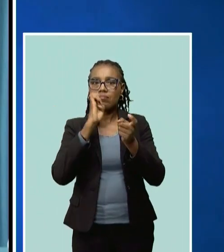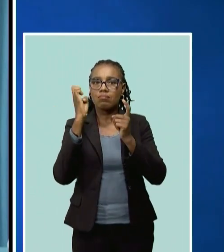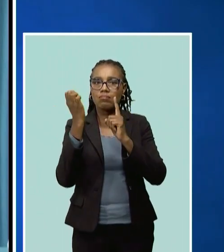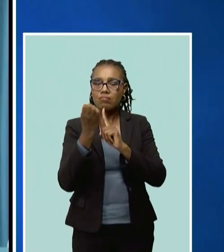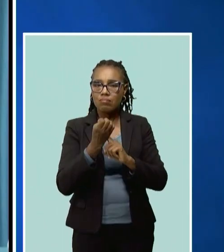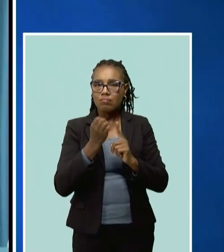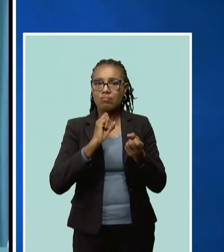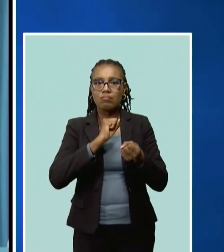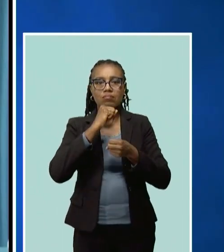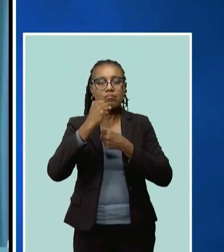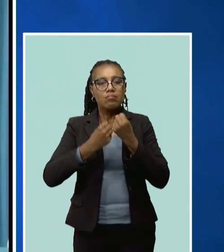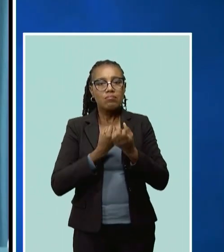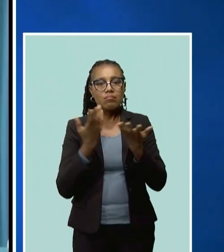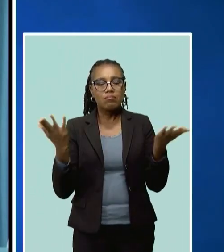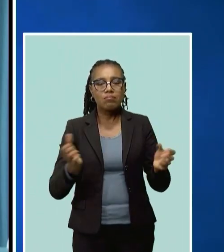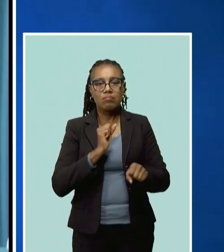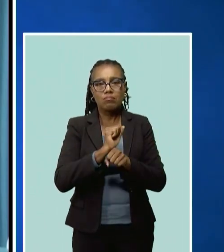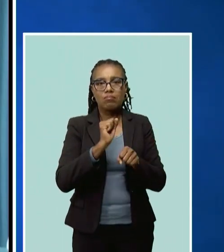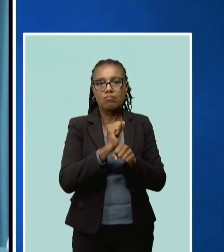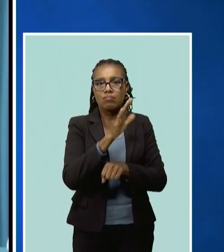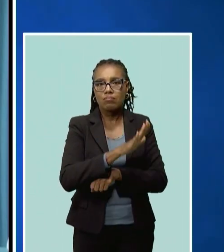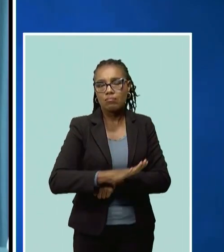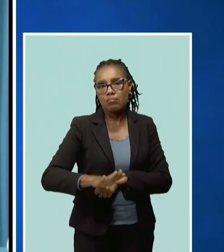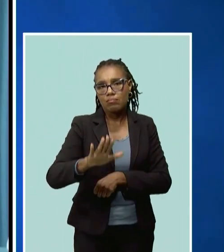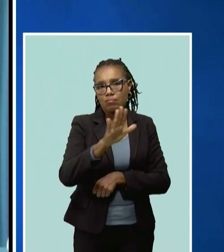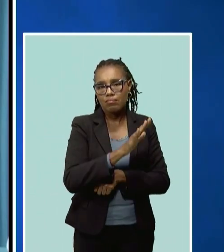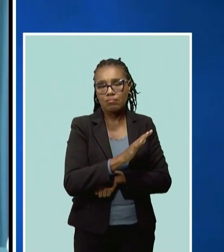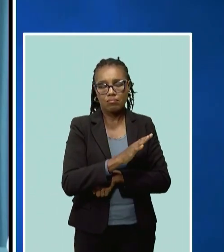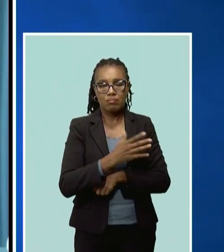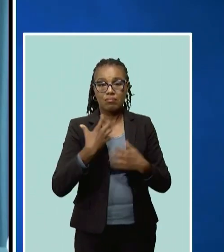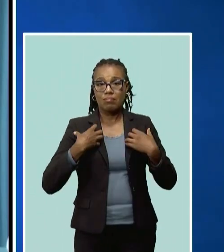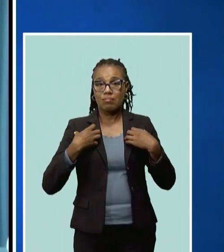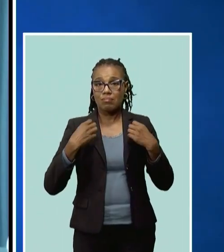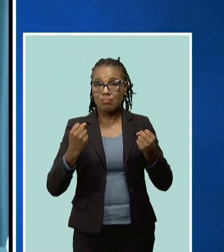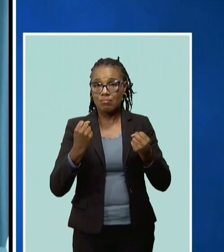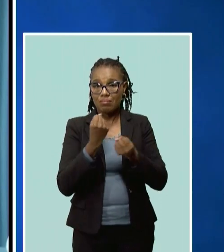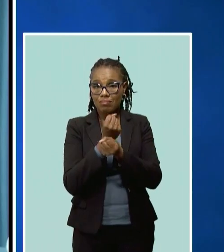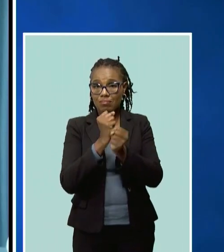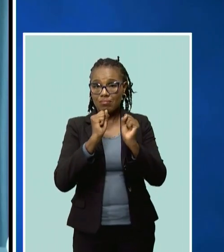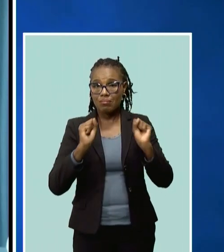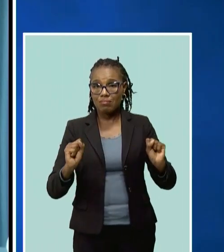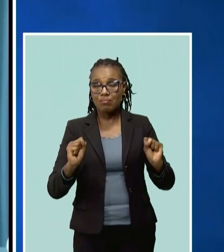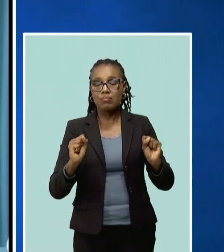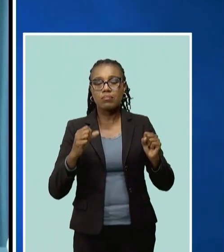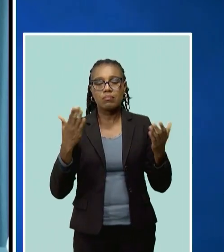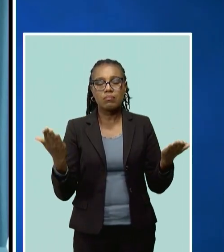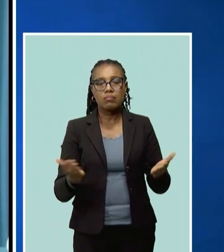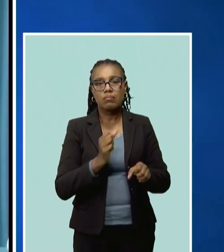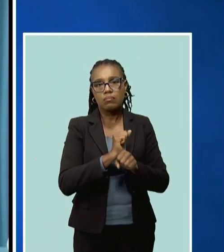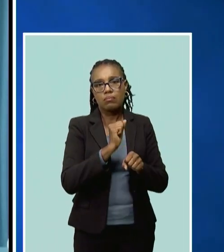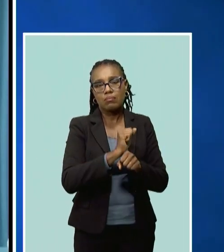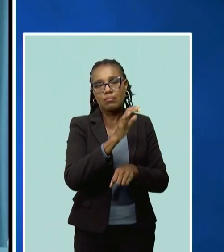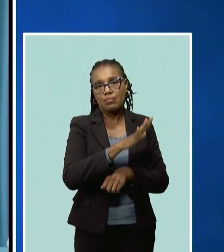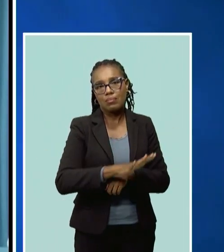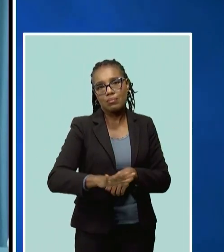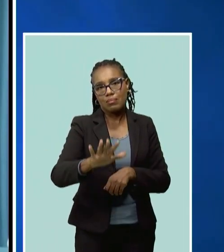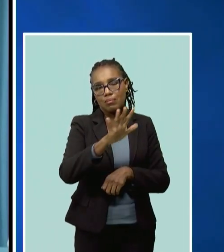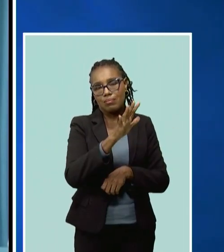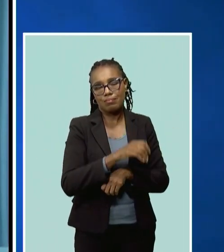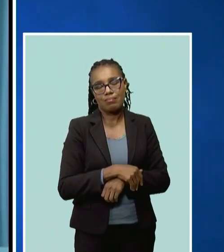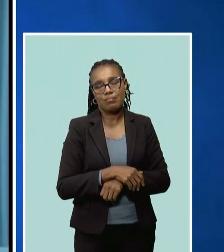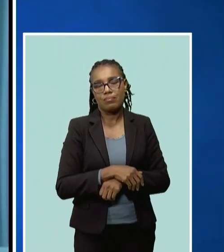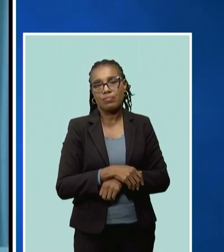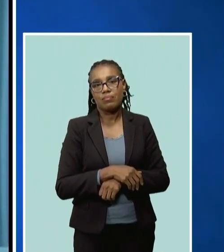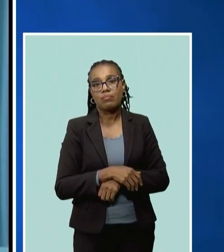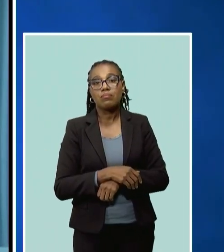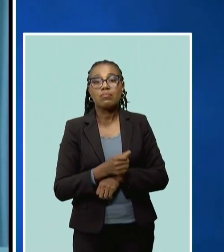society and workplace. The health and safety in the workplace cannot